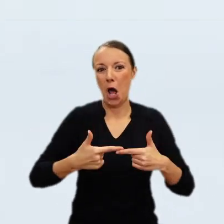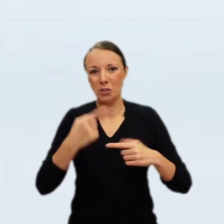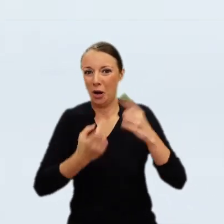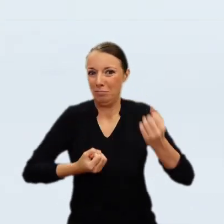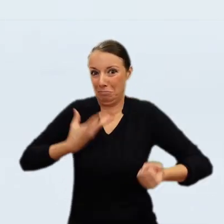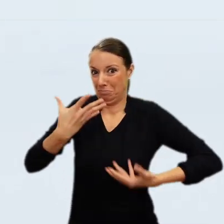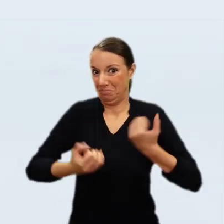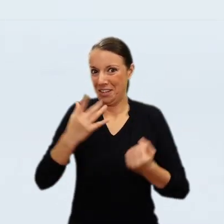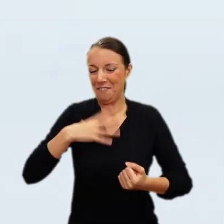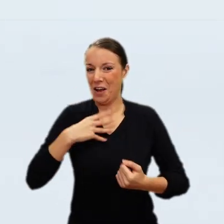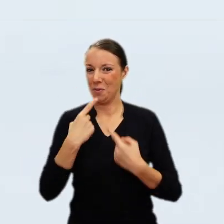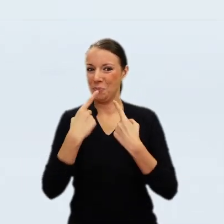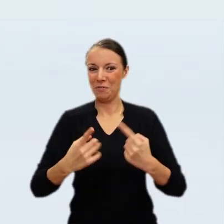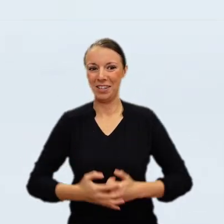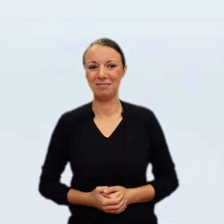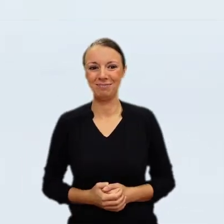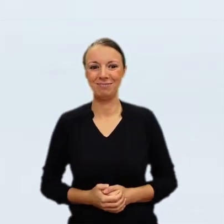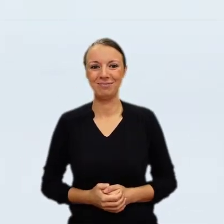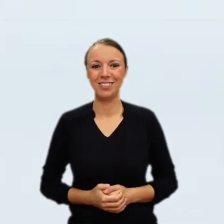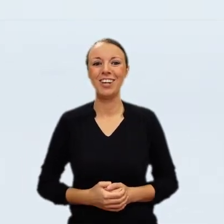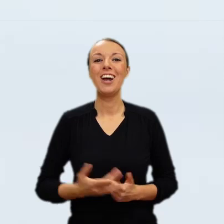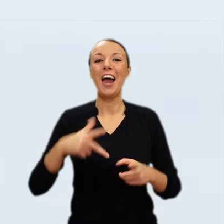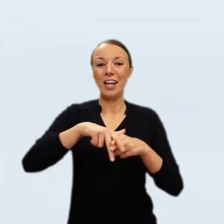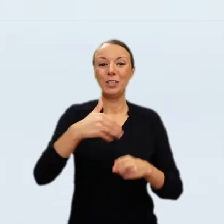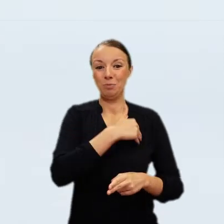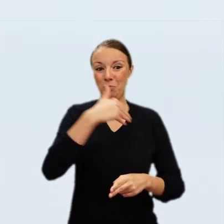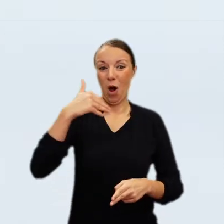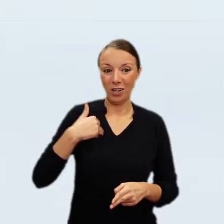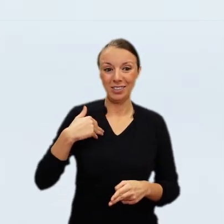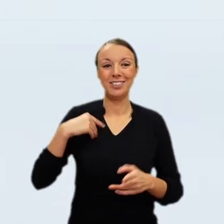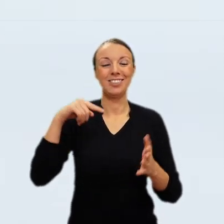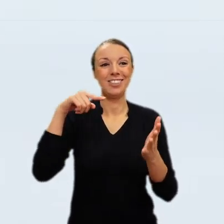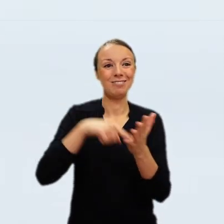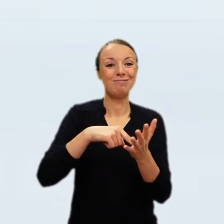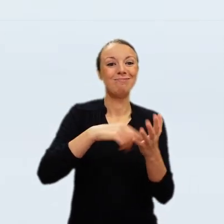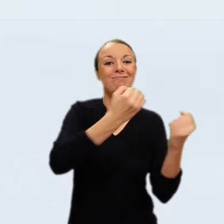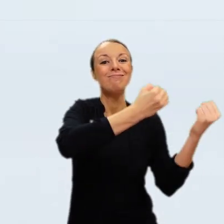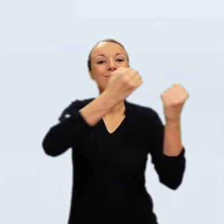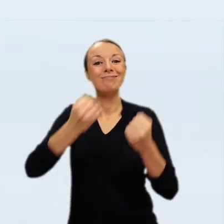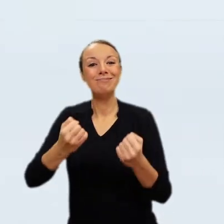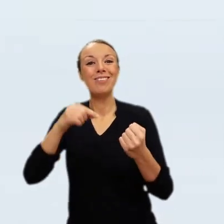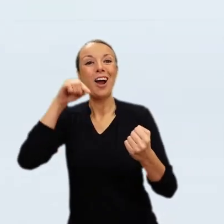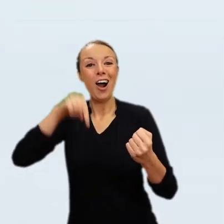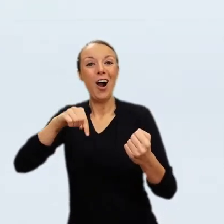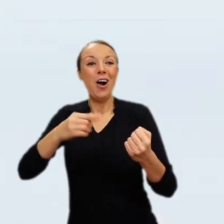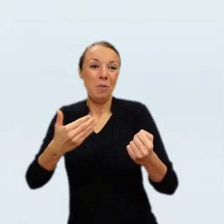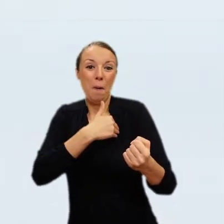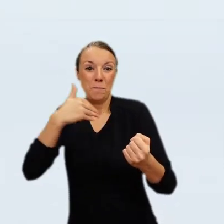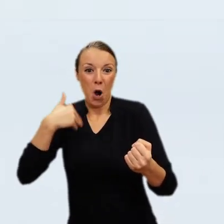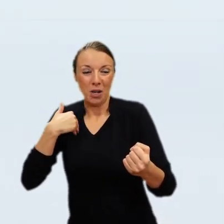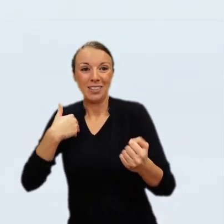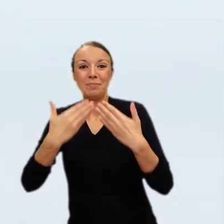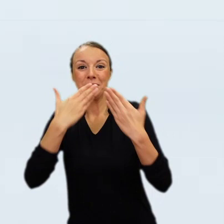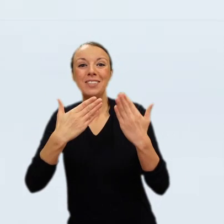had shown the painting in his gallery in London before sending it to New York. The painting reached Frick on the 21st of July at Eagle